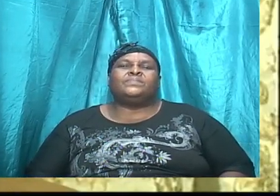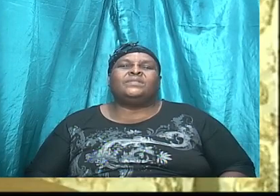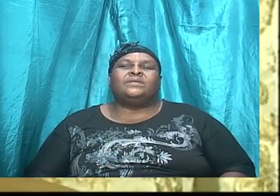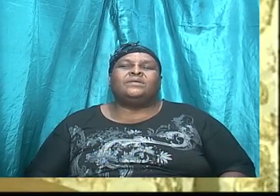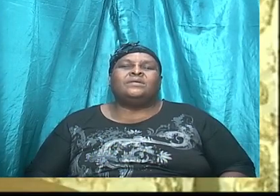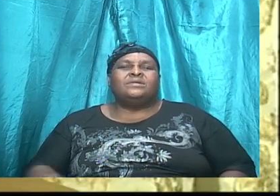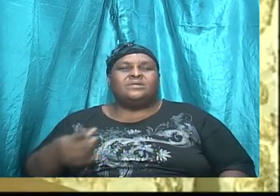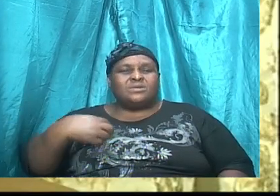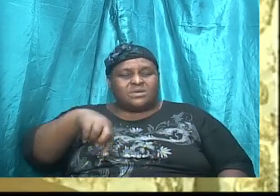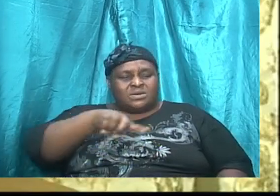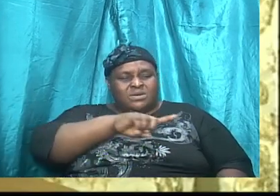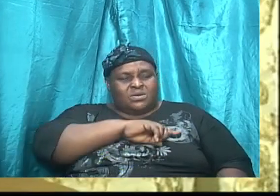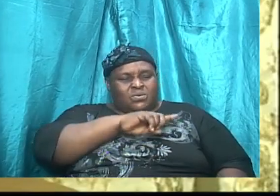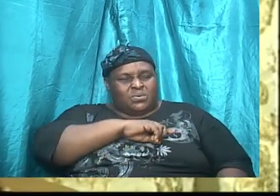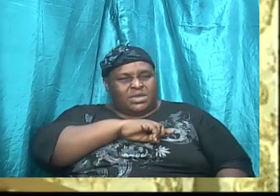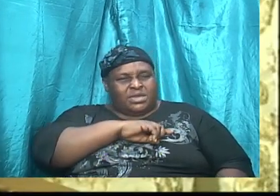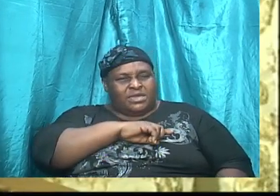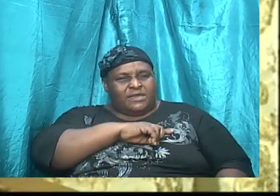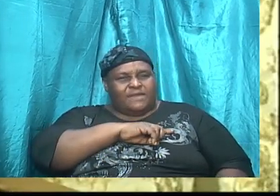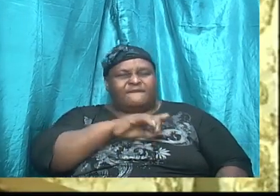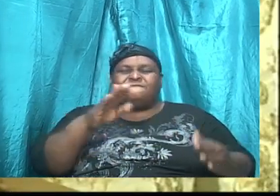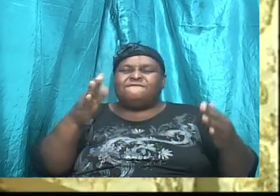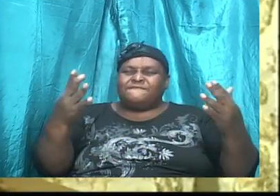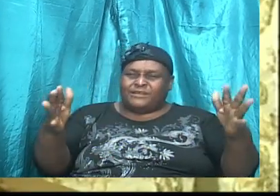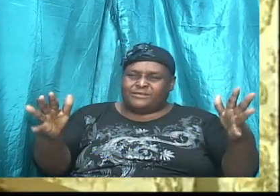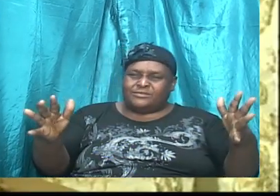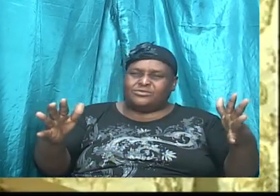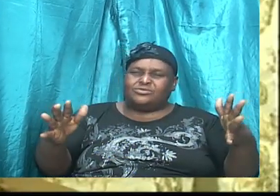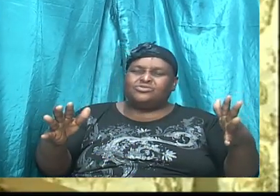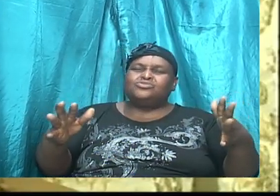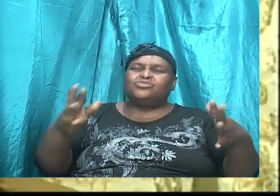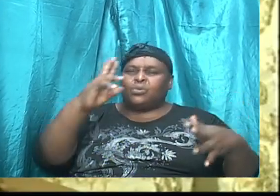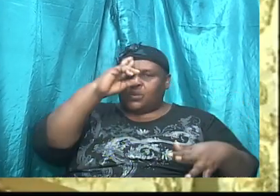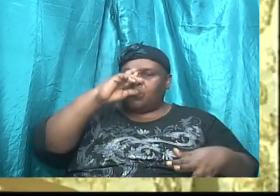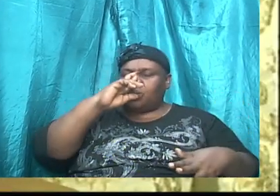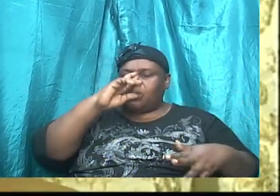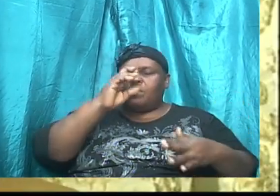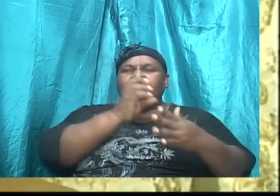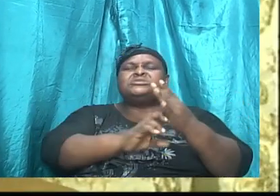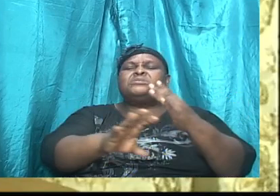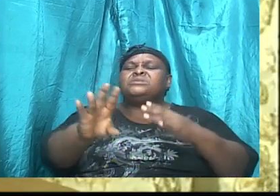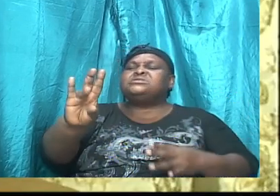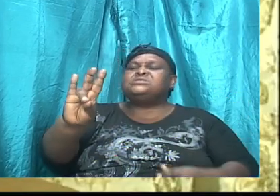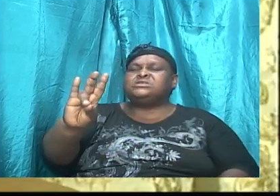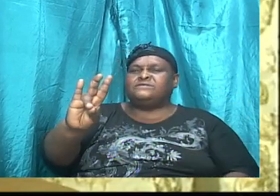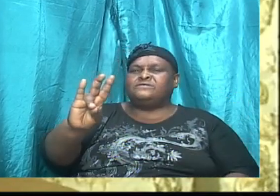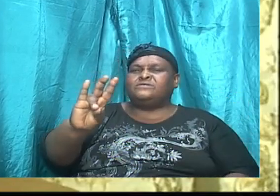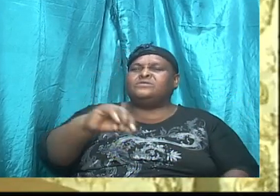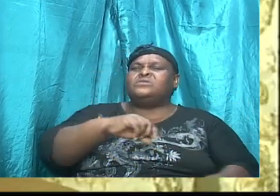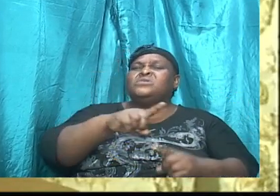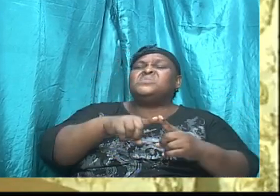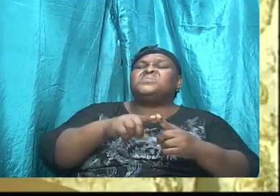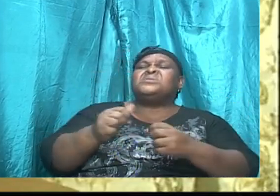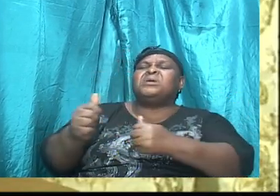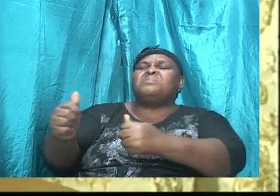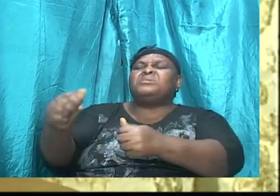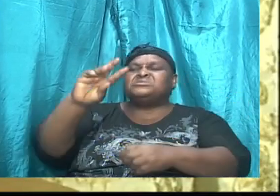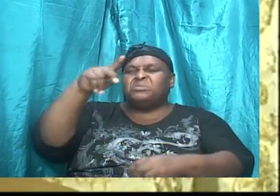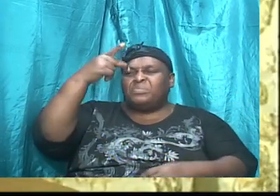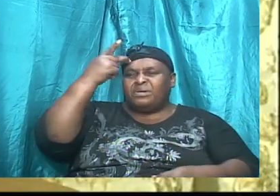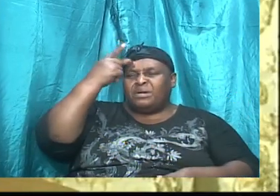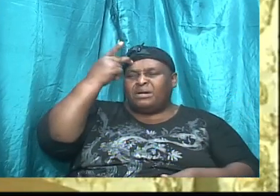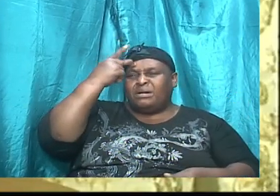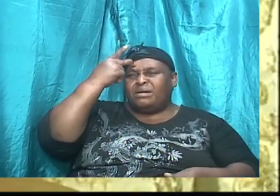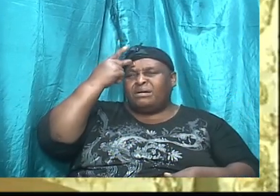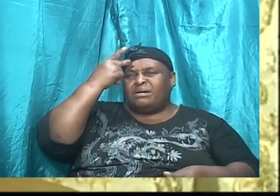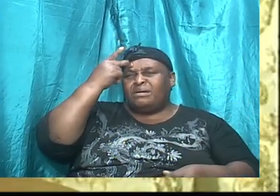we end Romans chapter 7 with Paul crying with